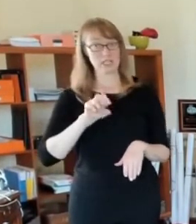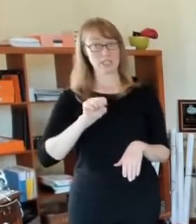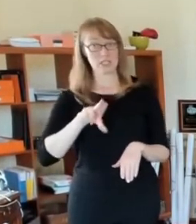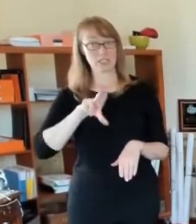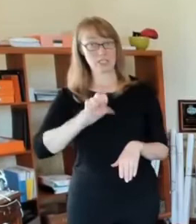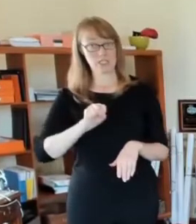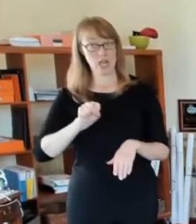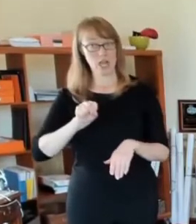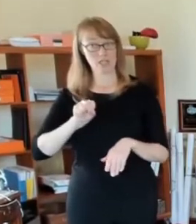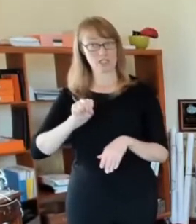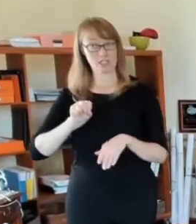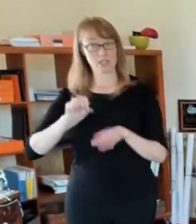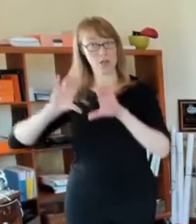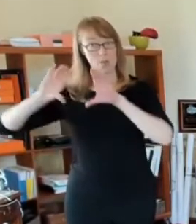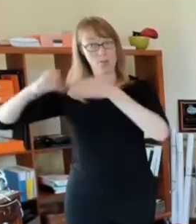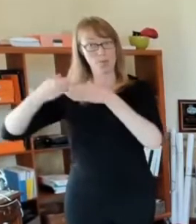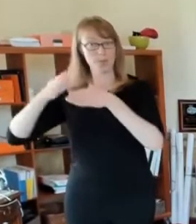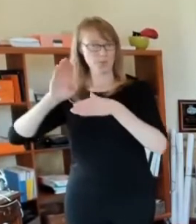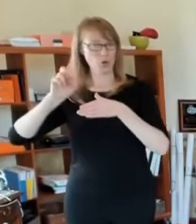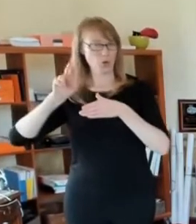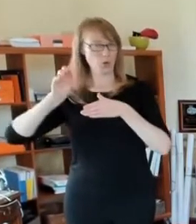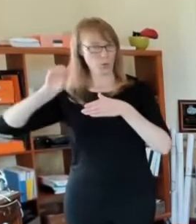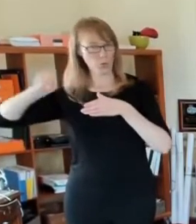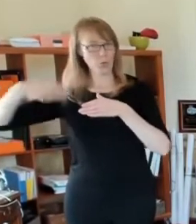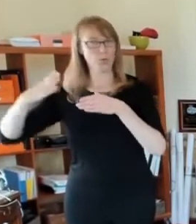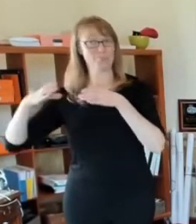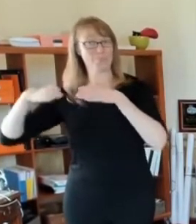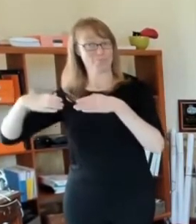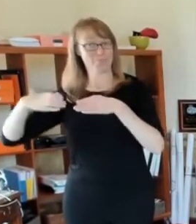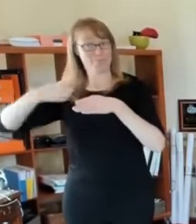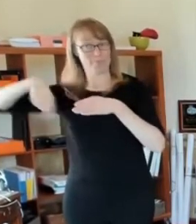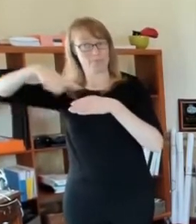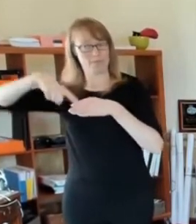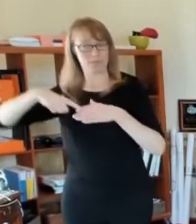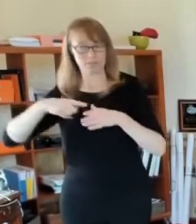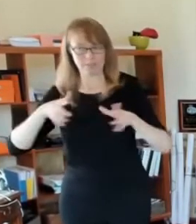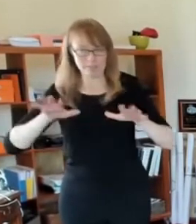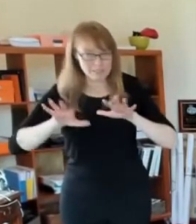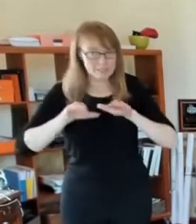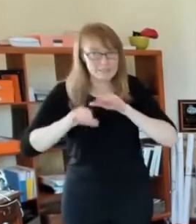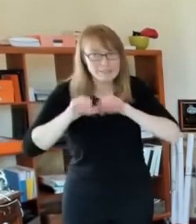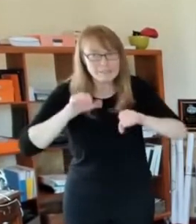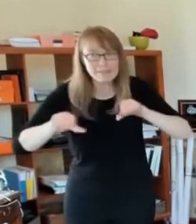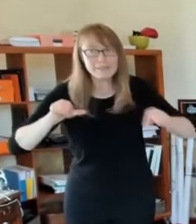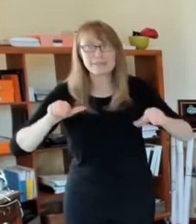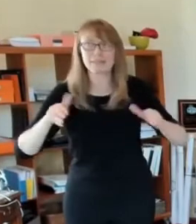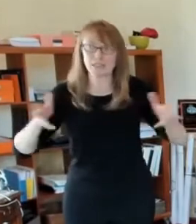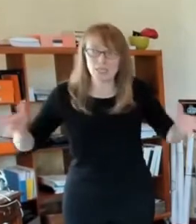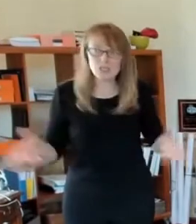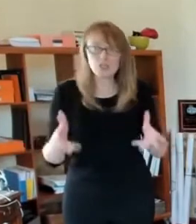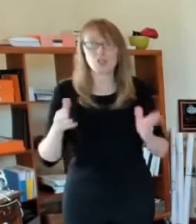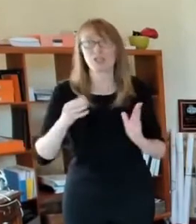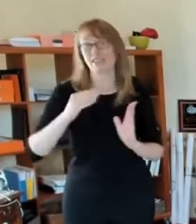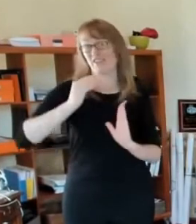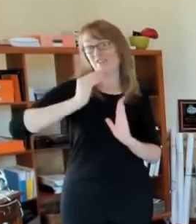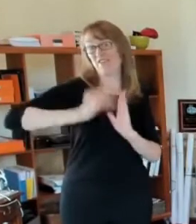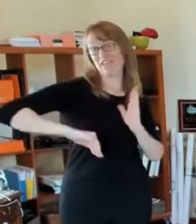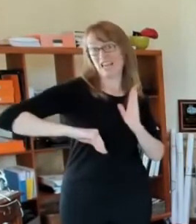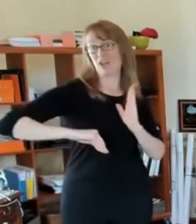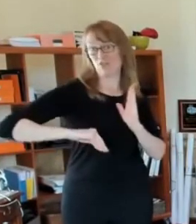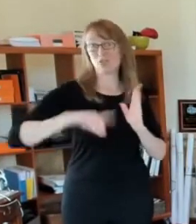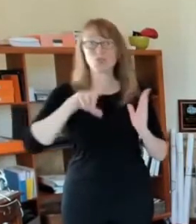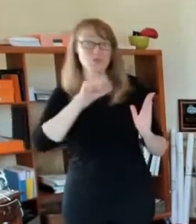on our efforts to get folks to fill out the 2020 census. So Charles